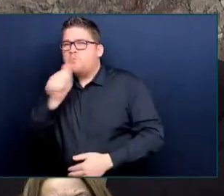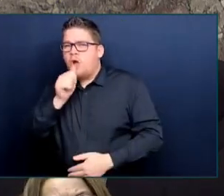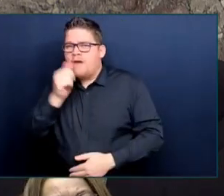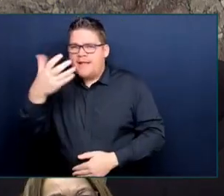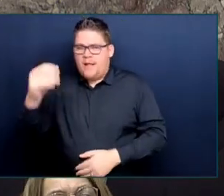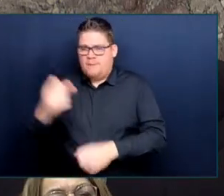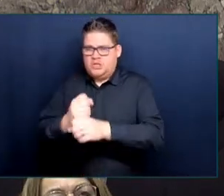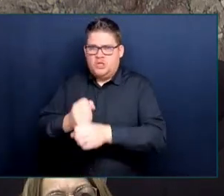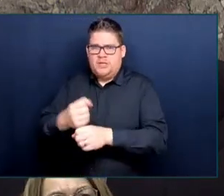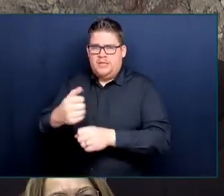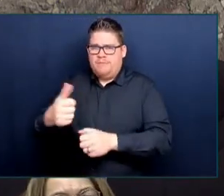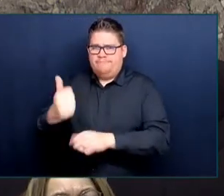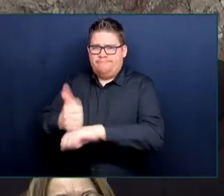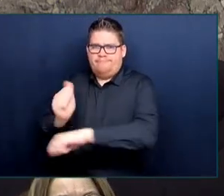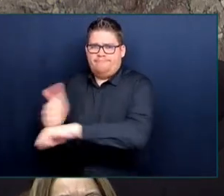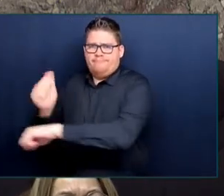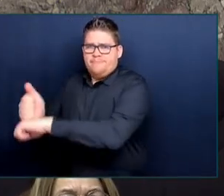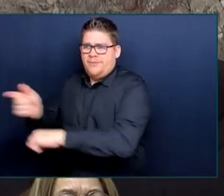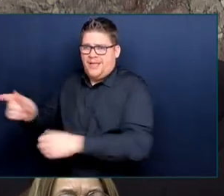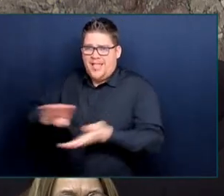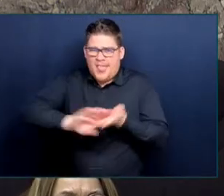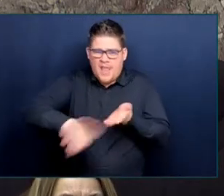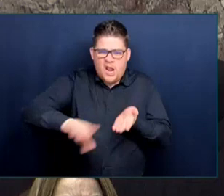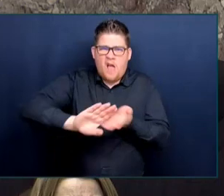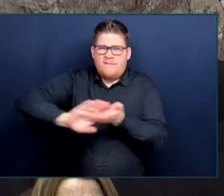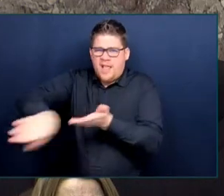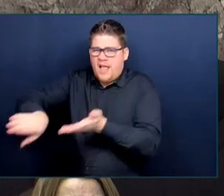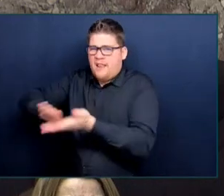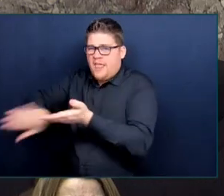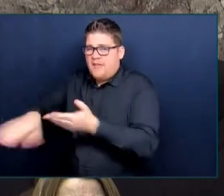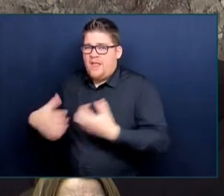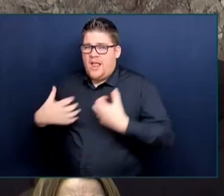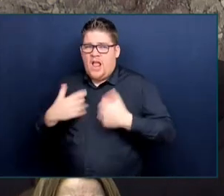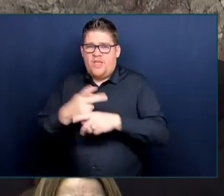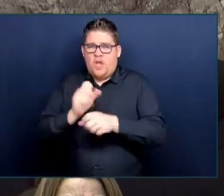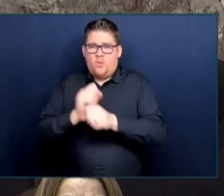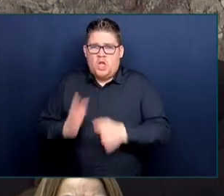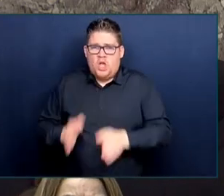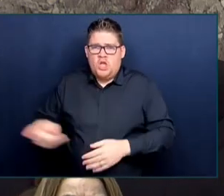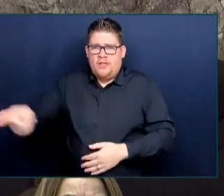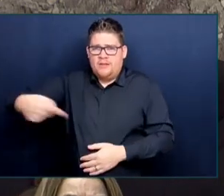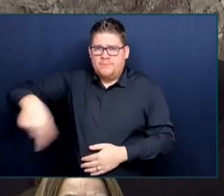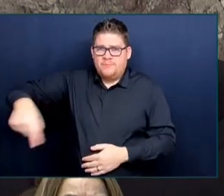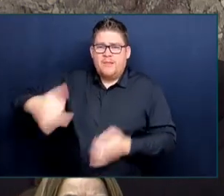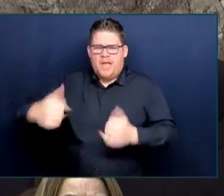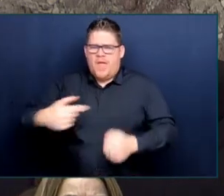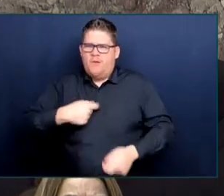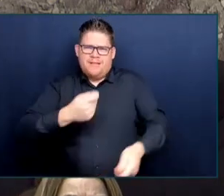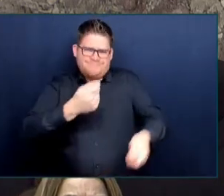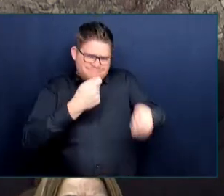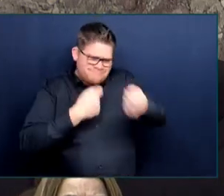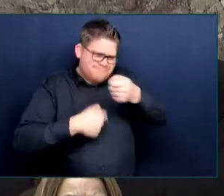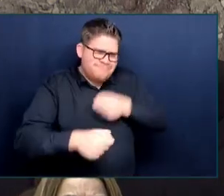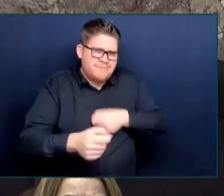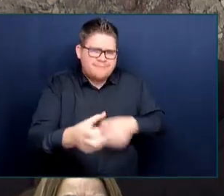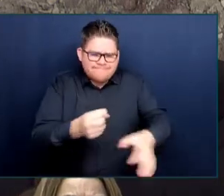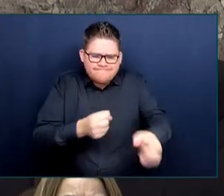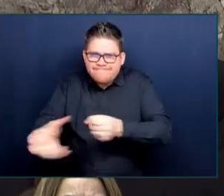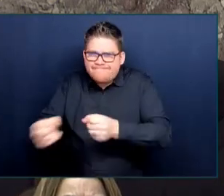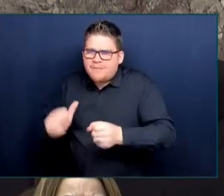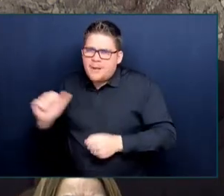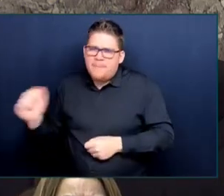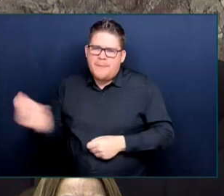their rights. And I simply reject the suggestion. I simply reject the suggestion. With the changes that we've put in place,